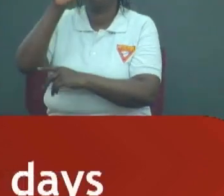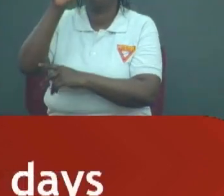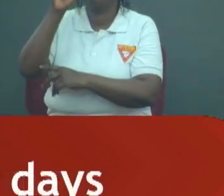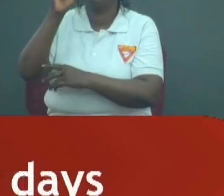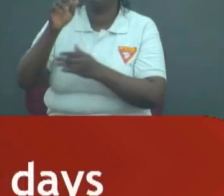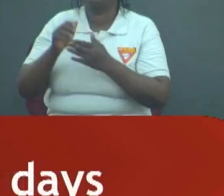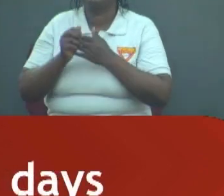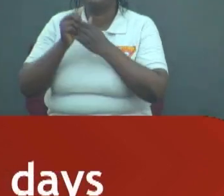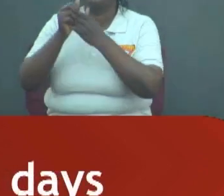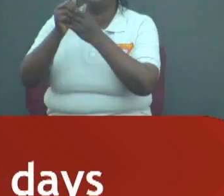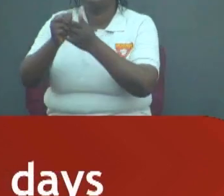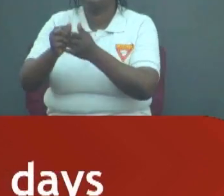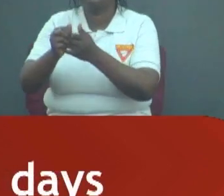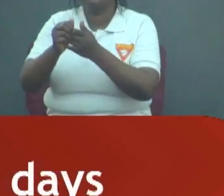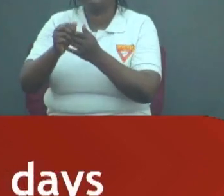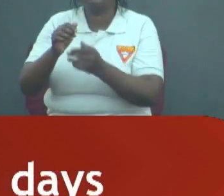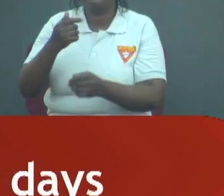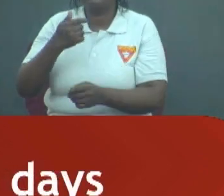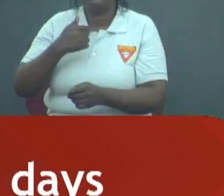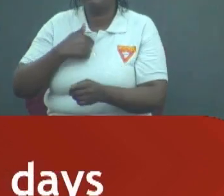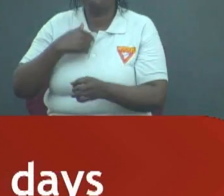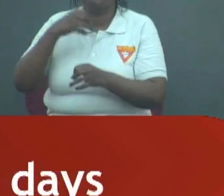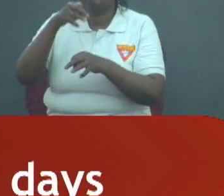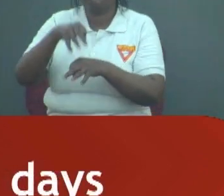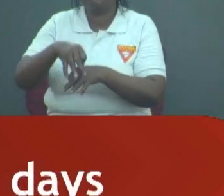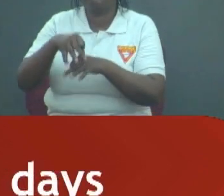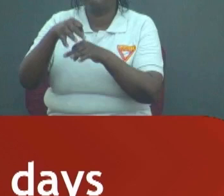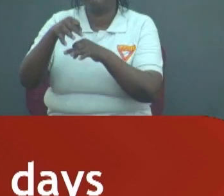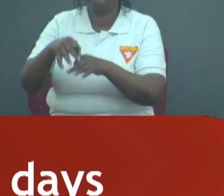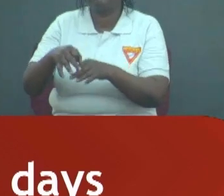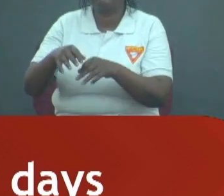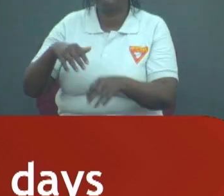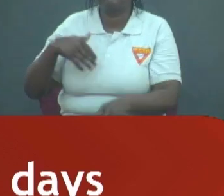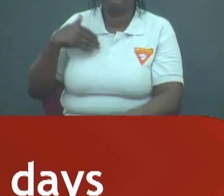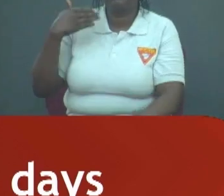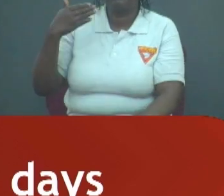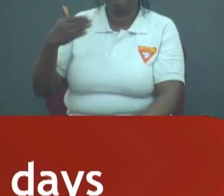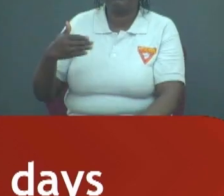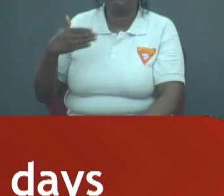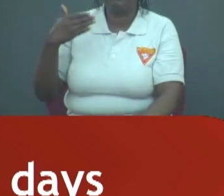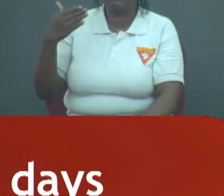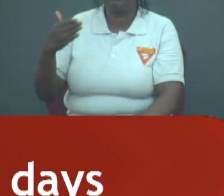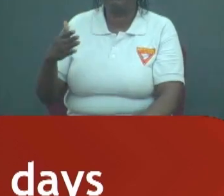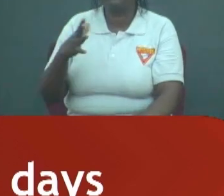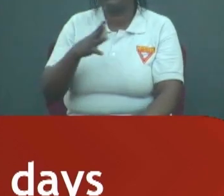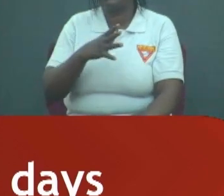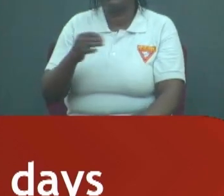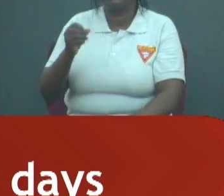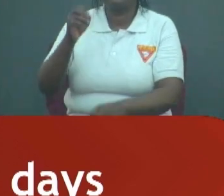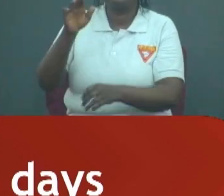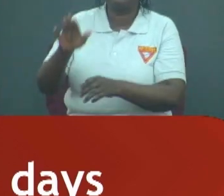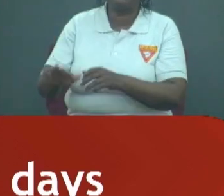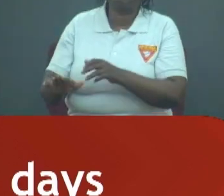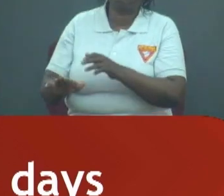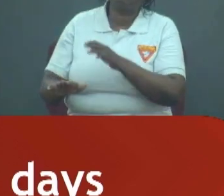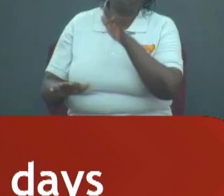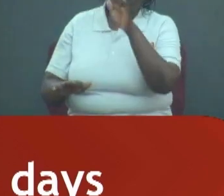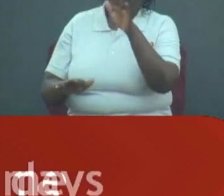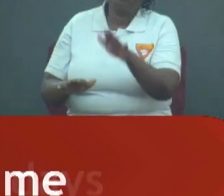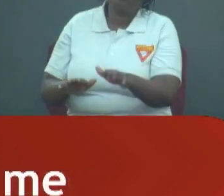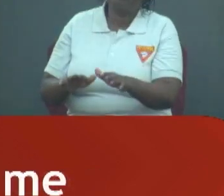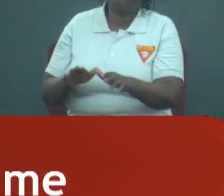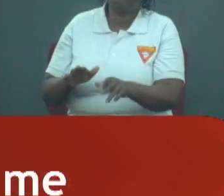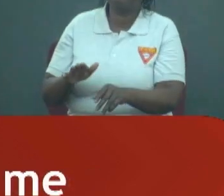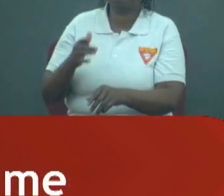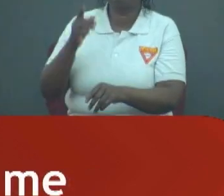me, and I will follow you all of my... And step by step, let's sing. And step by